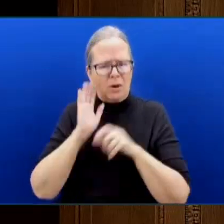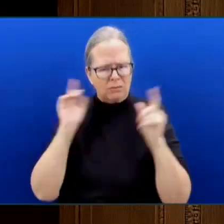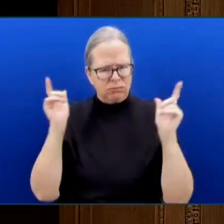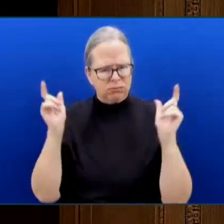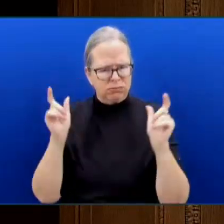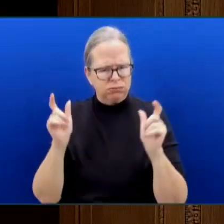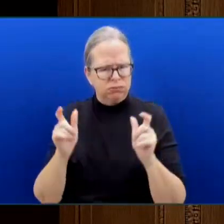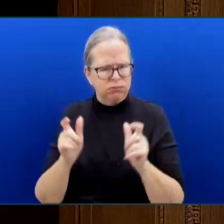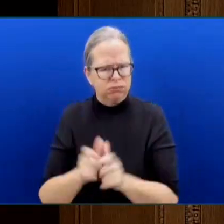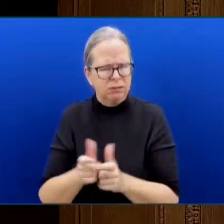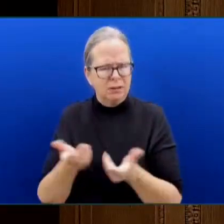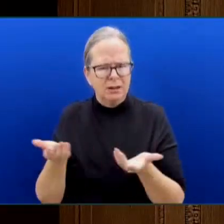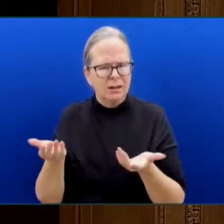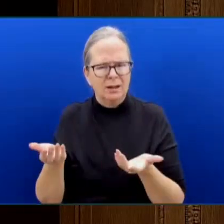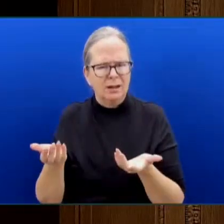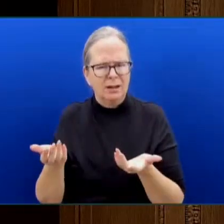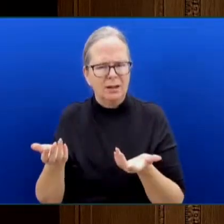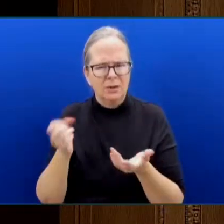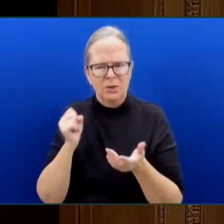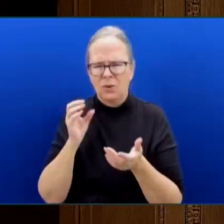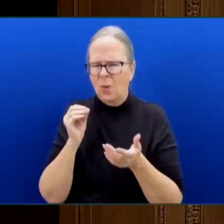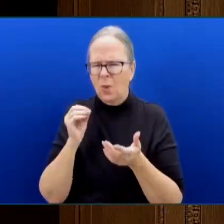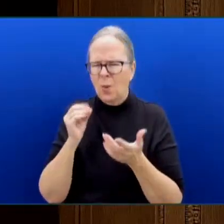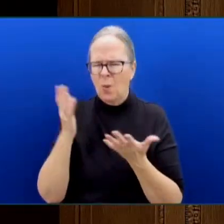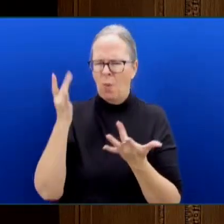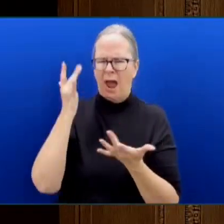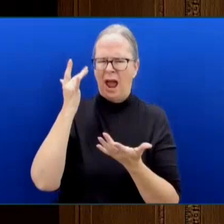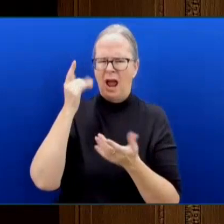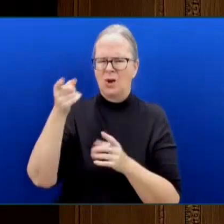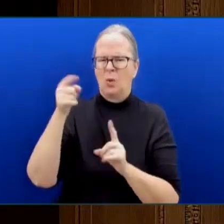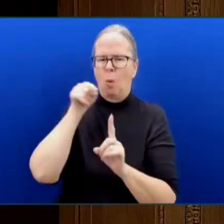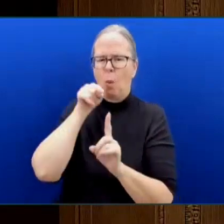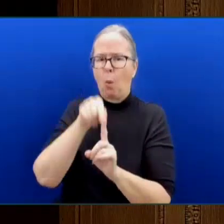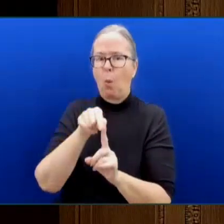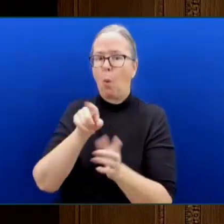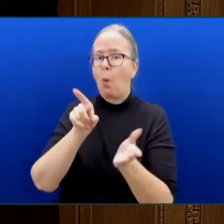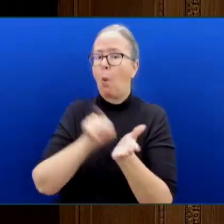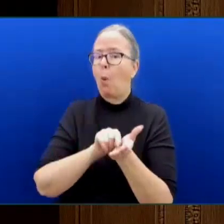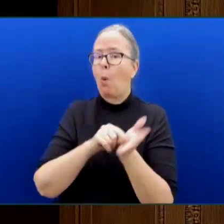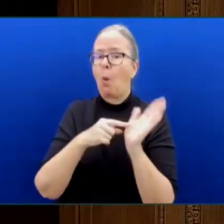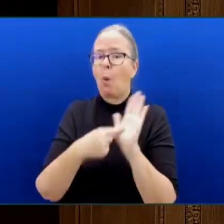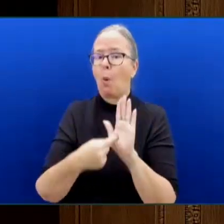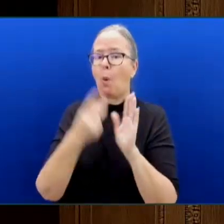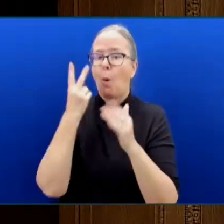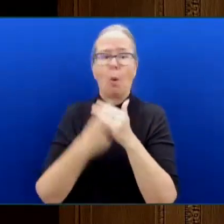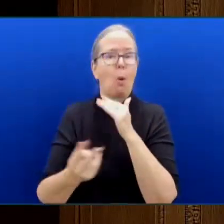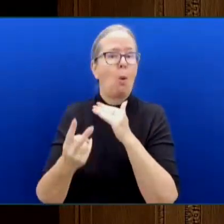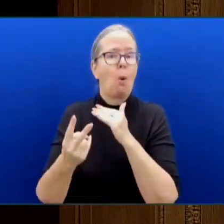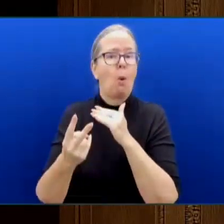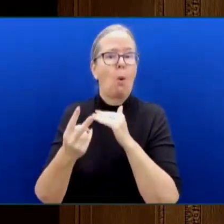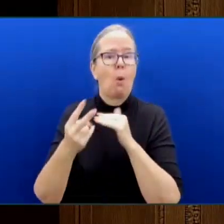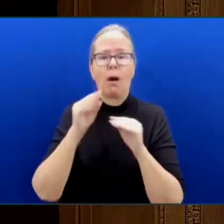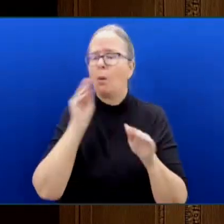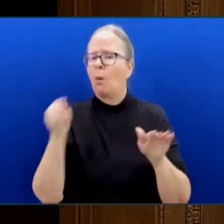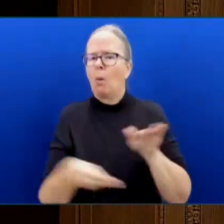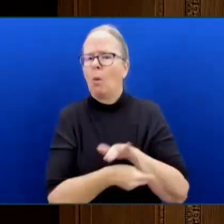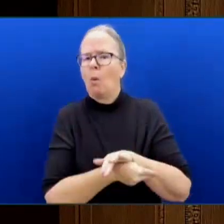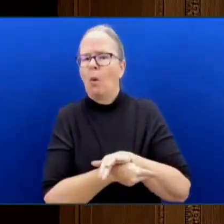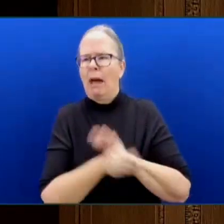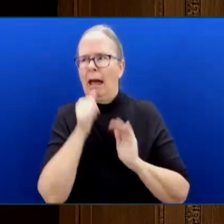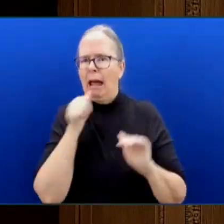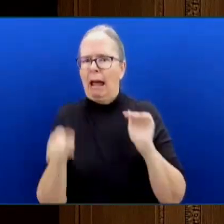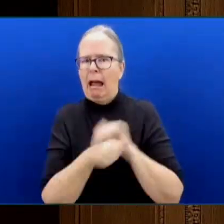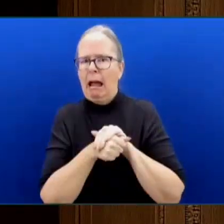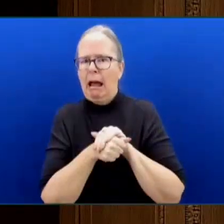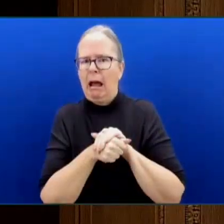hiding the truth about the devastating impact this cost BC plan will have for families in BC?